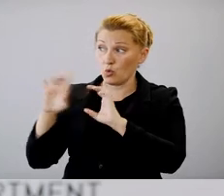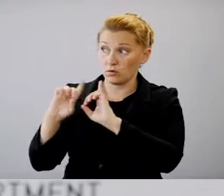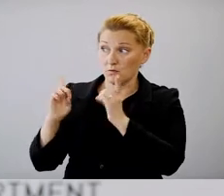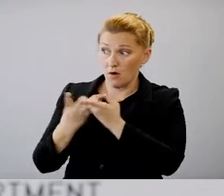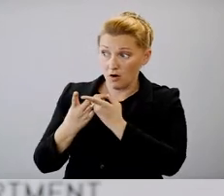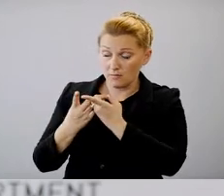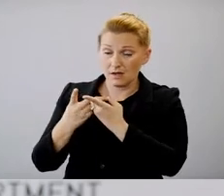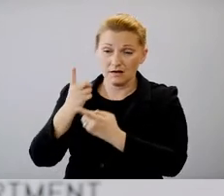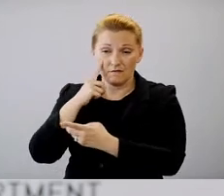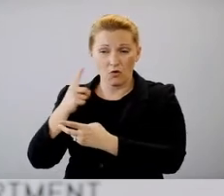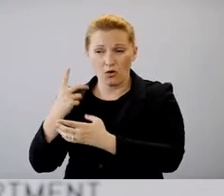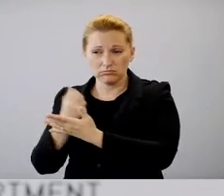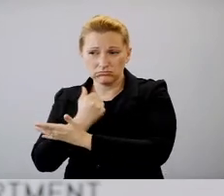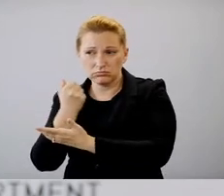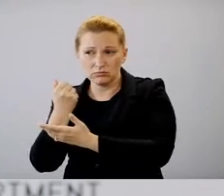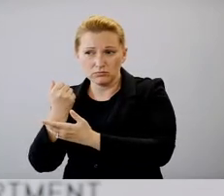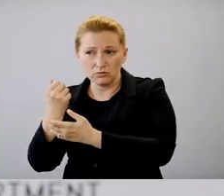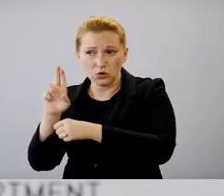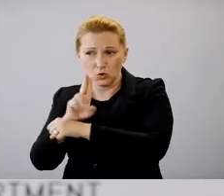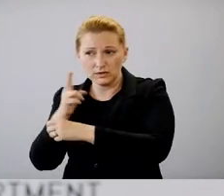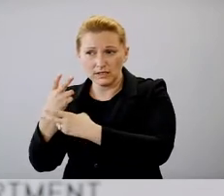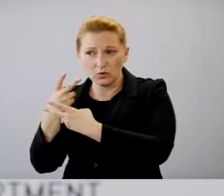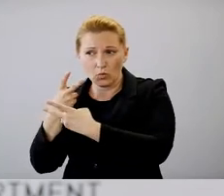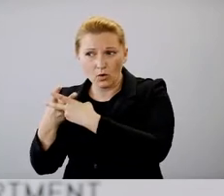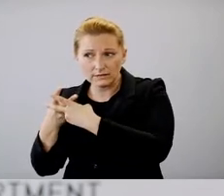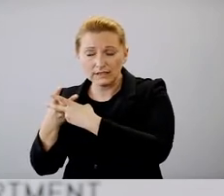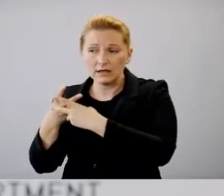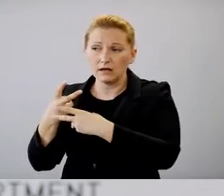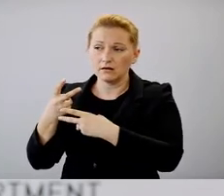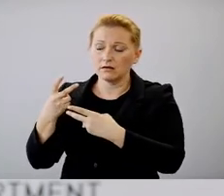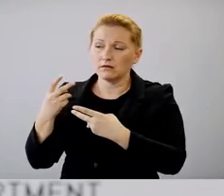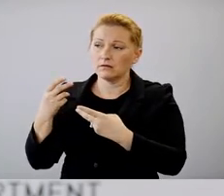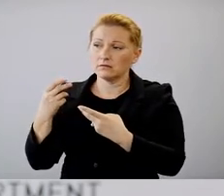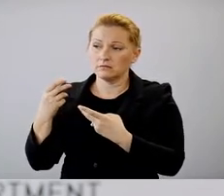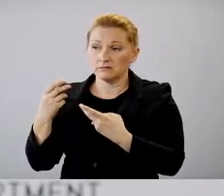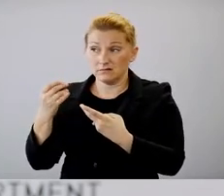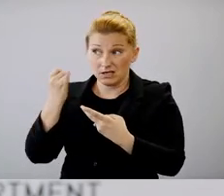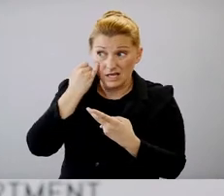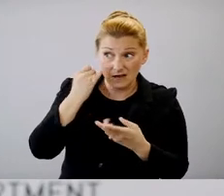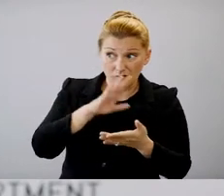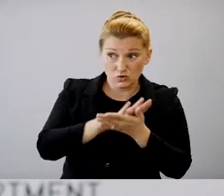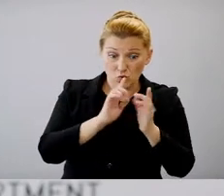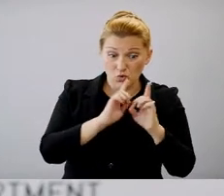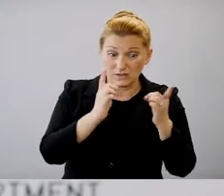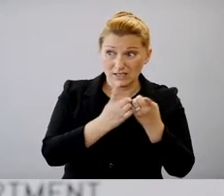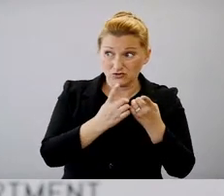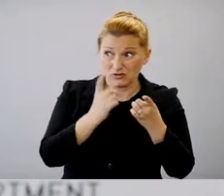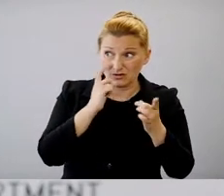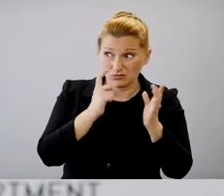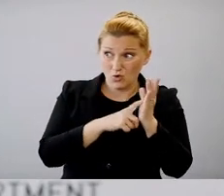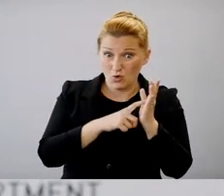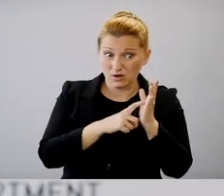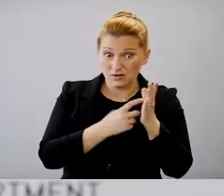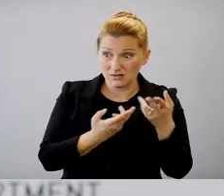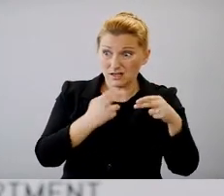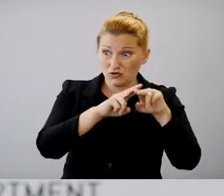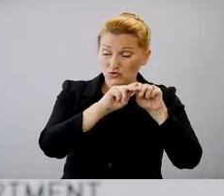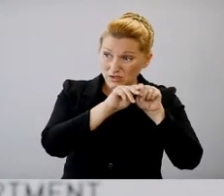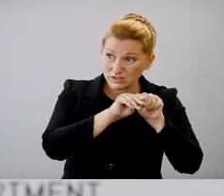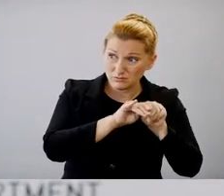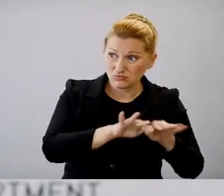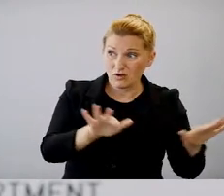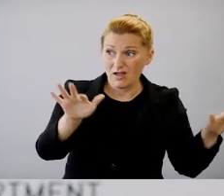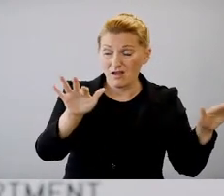you know, quarantining, um, in the event that, you know, some school districts start to see increased spread of COVID-19 in their school communities?